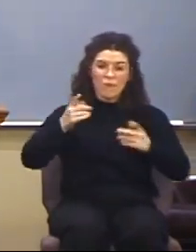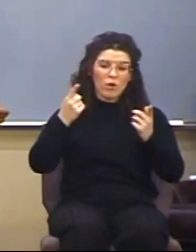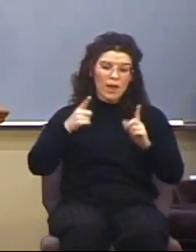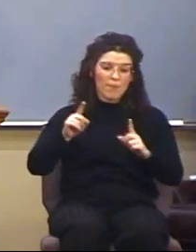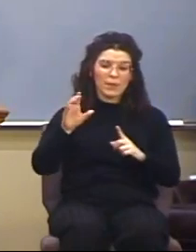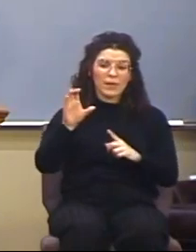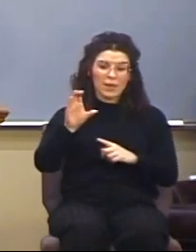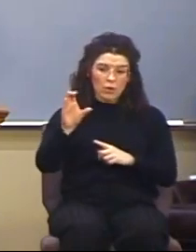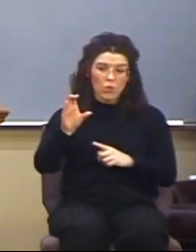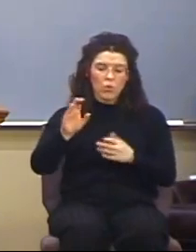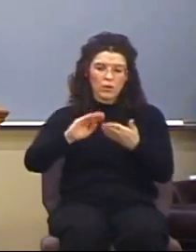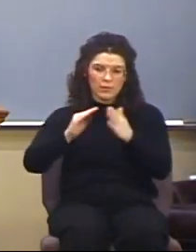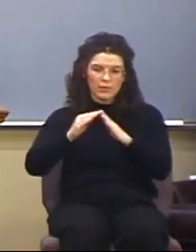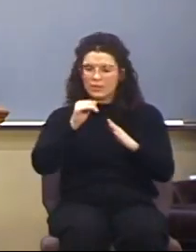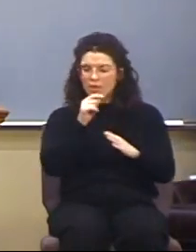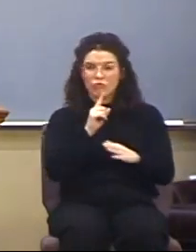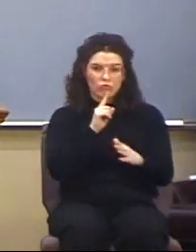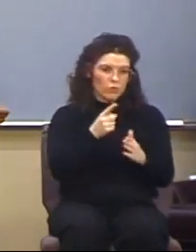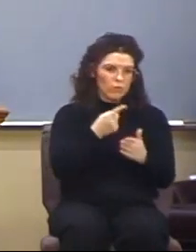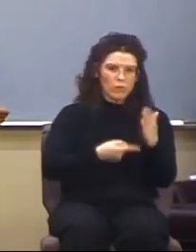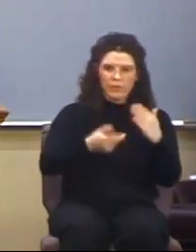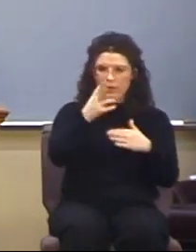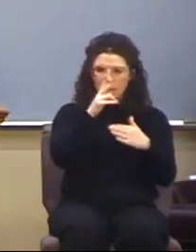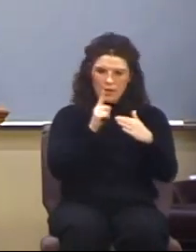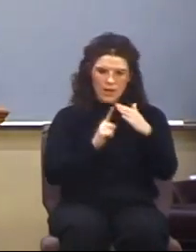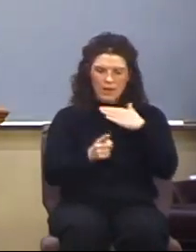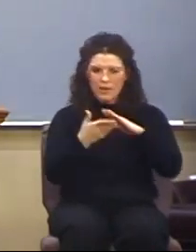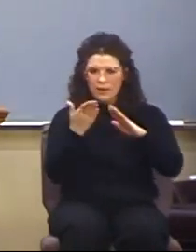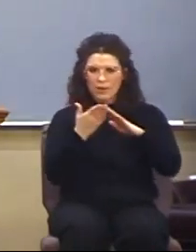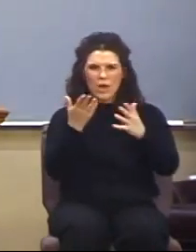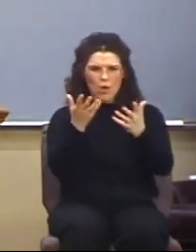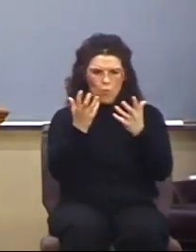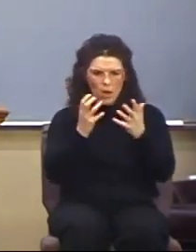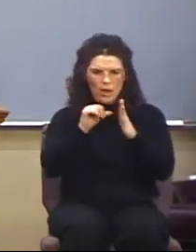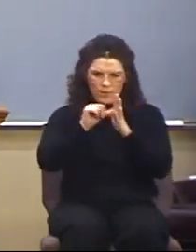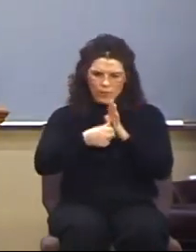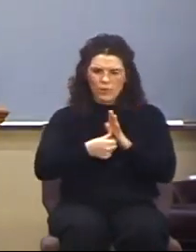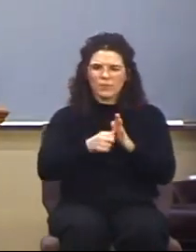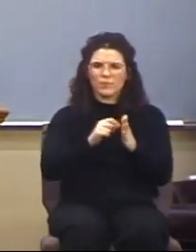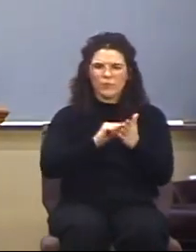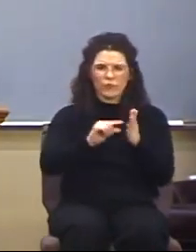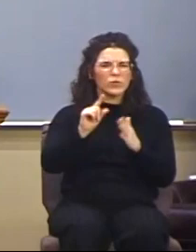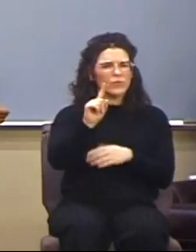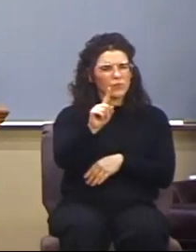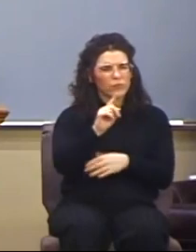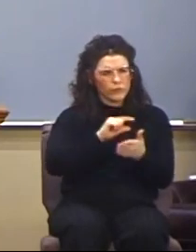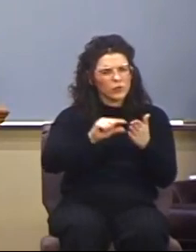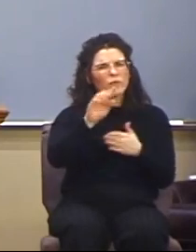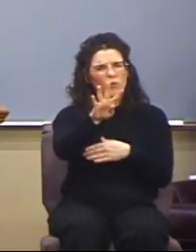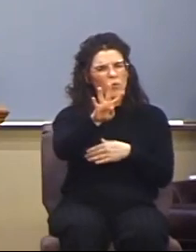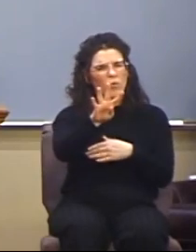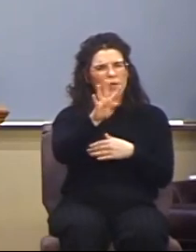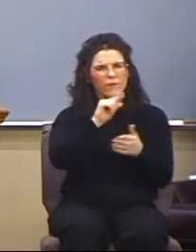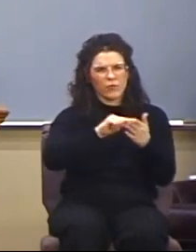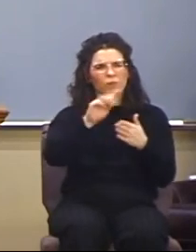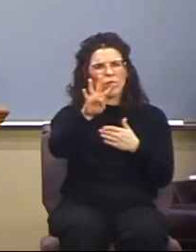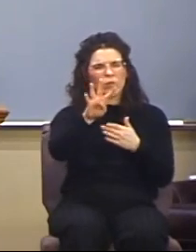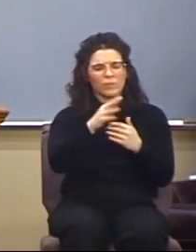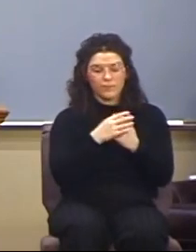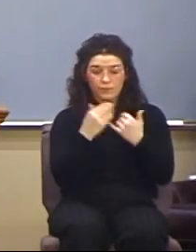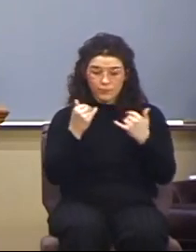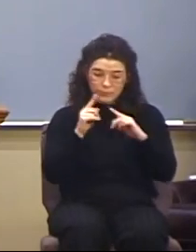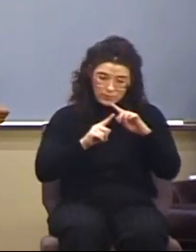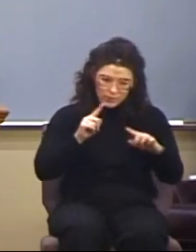how the Godhead operates. I want to just emphasize, verses four, notice in verse four again, now there are